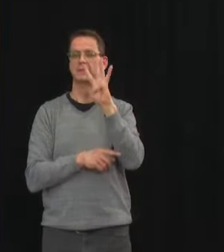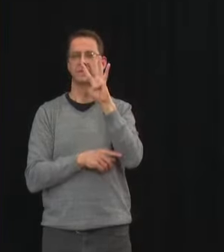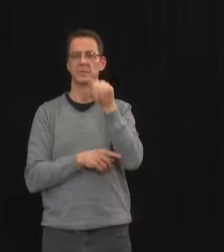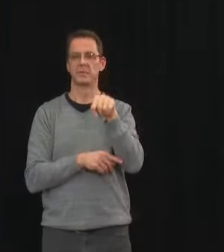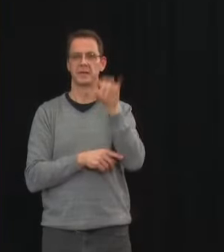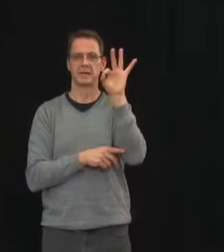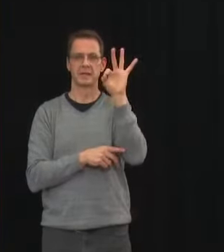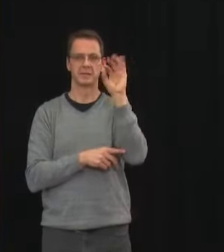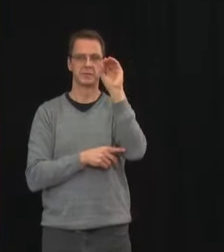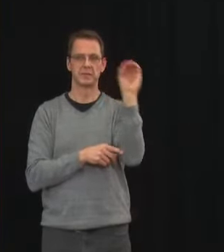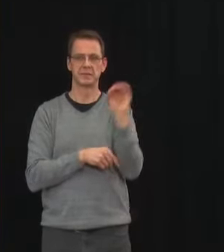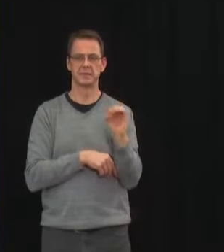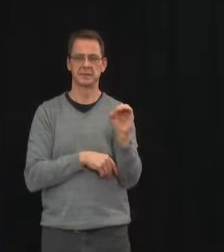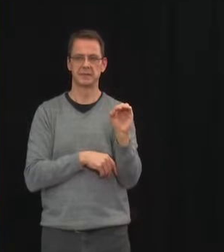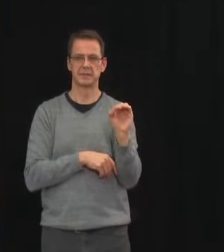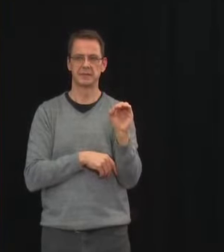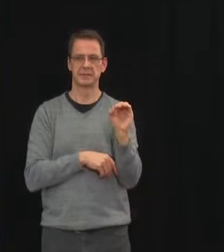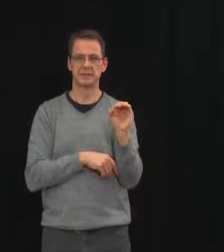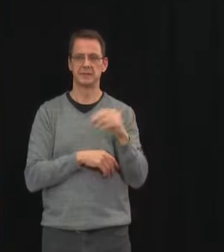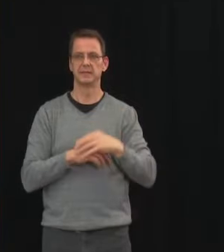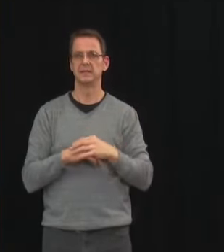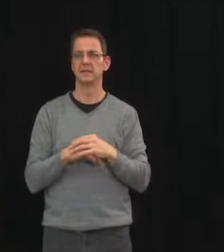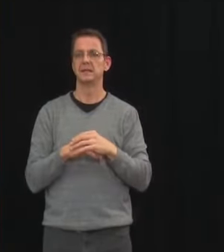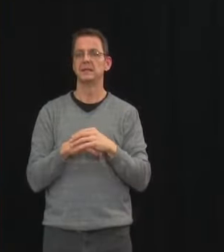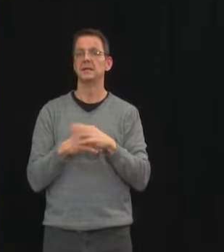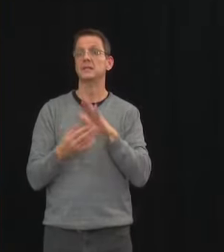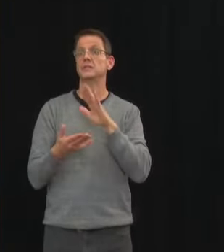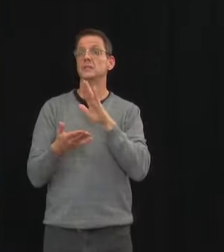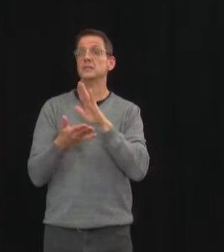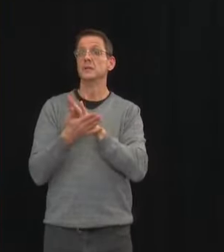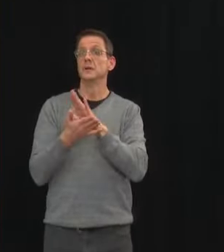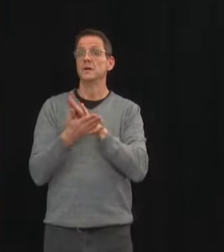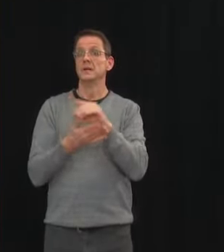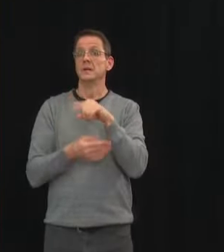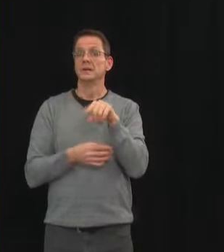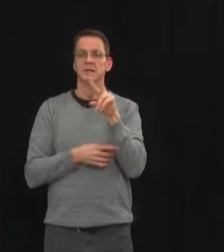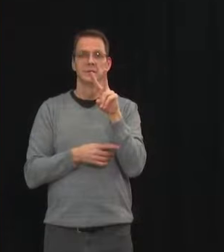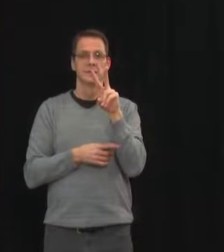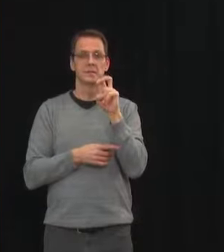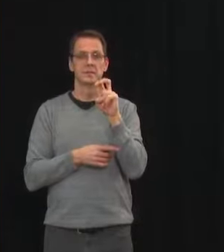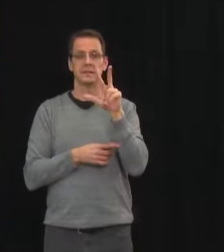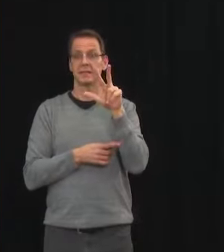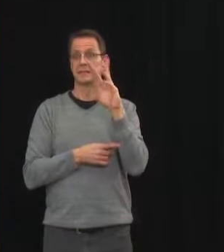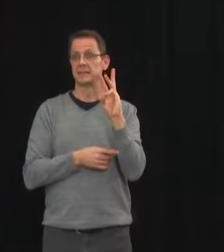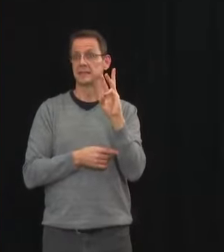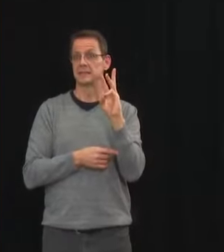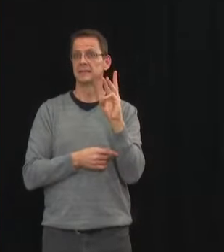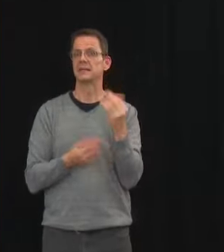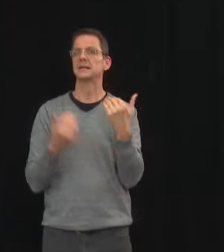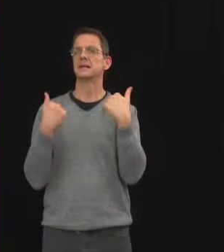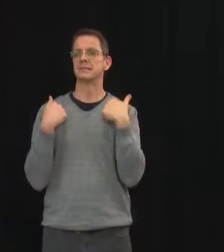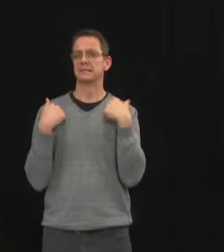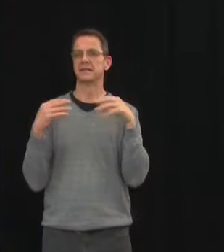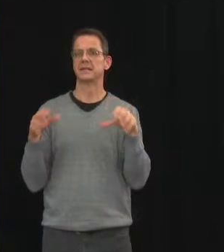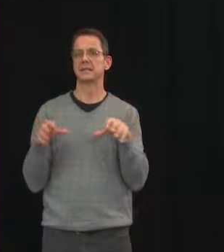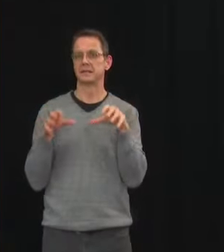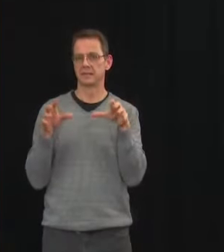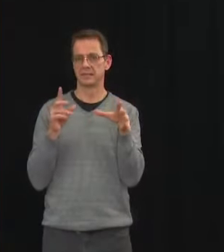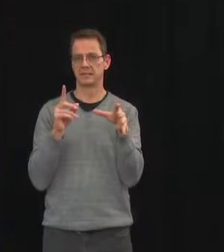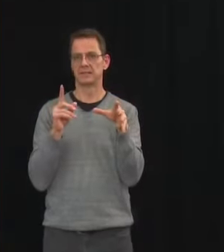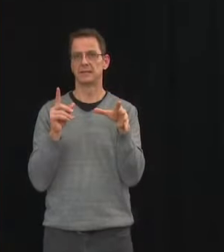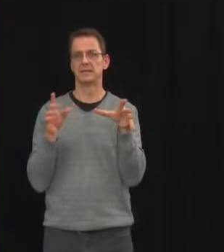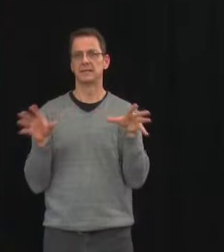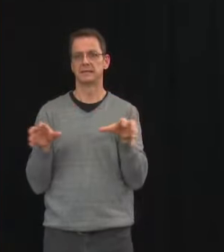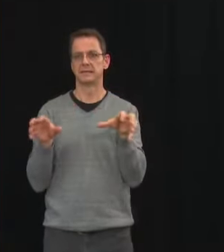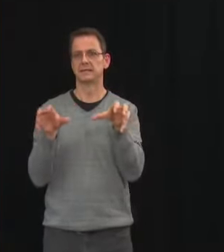236 schools, or about 10 percent of schools in the province. These schools have a combined total of